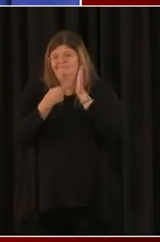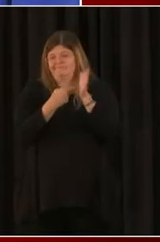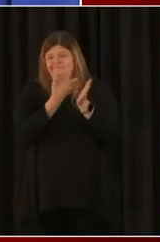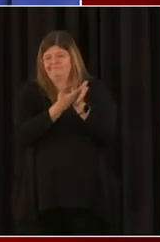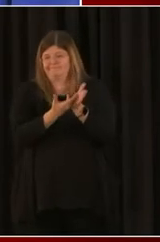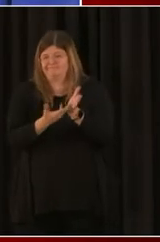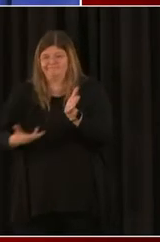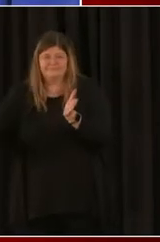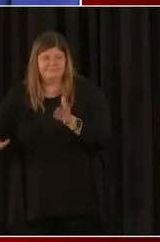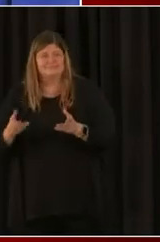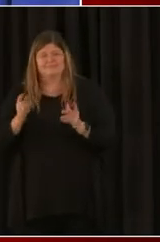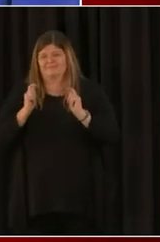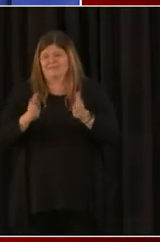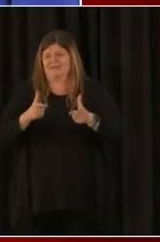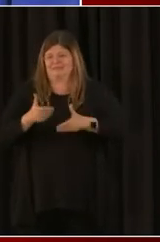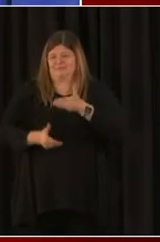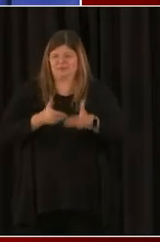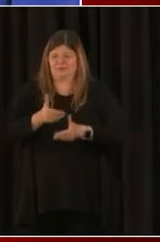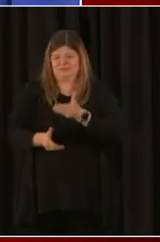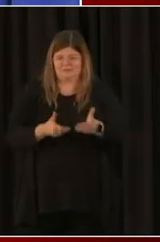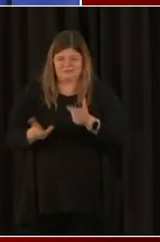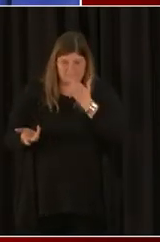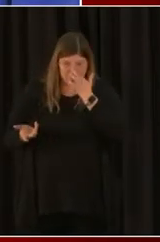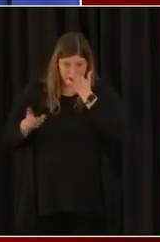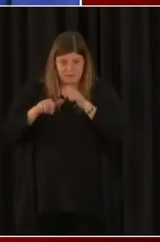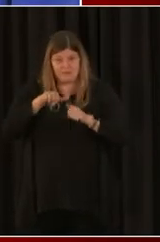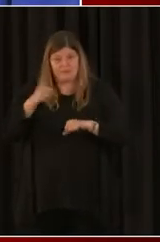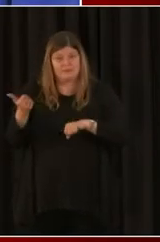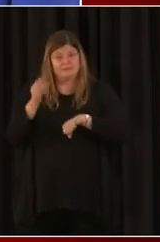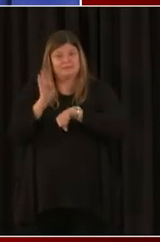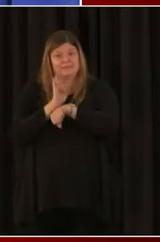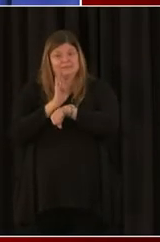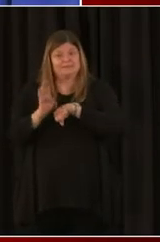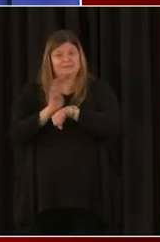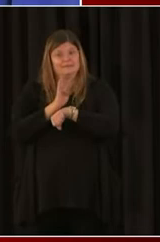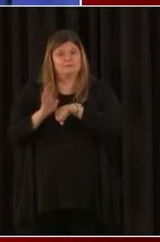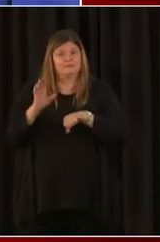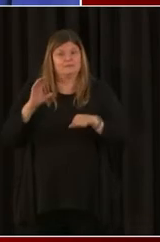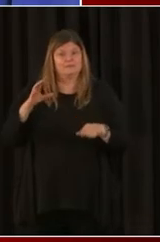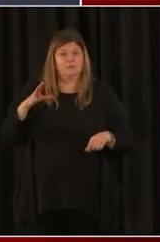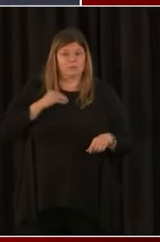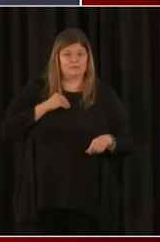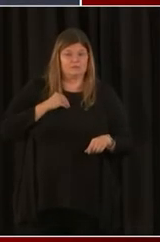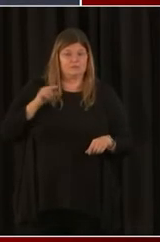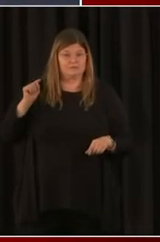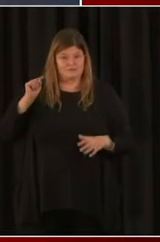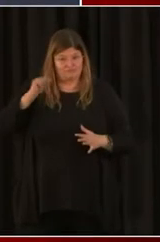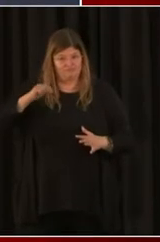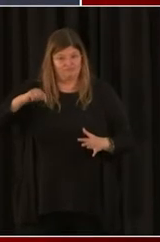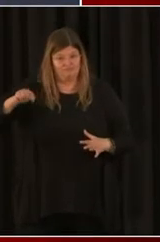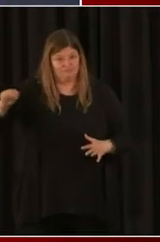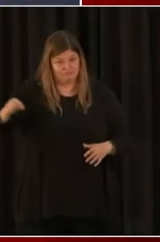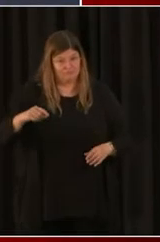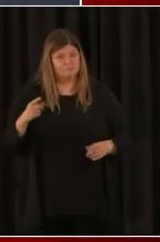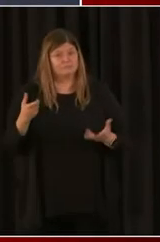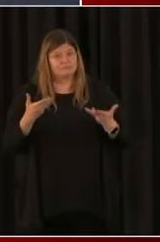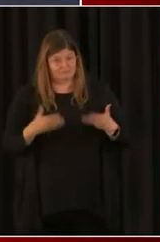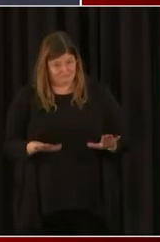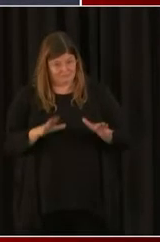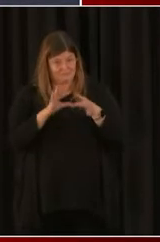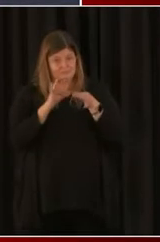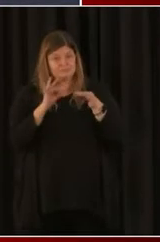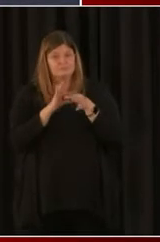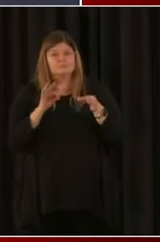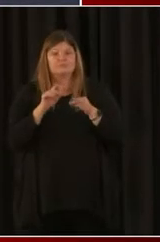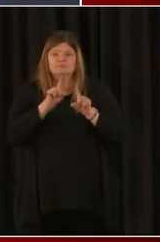All right. Well, we'll bring in our other business owners and then maybe have a larger conversation. Virtually joining us today is a